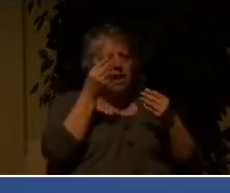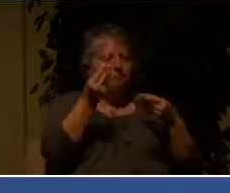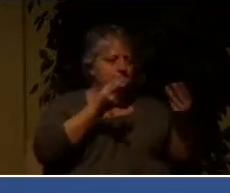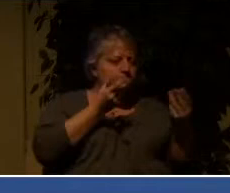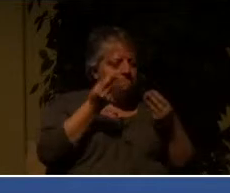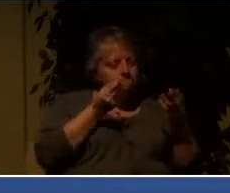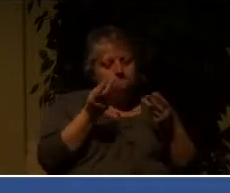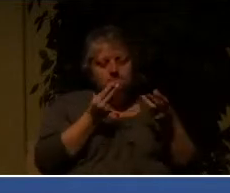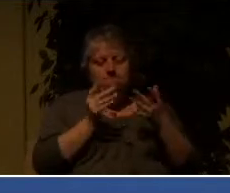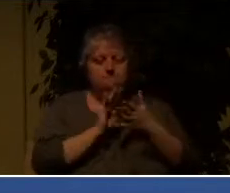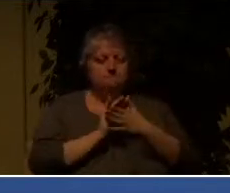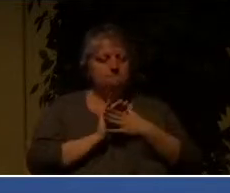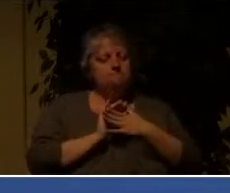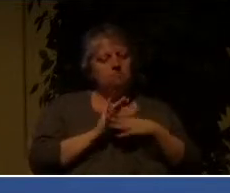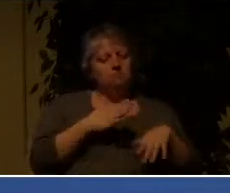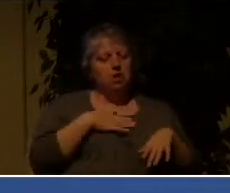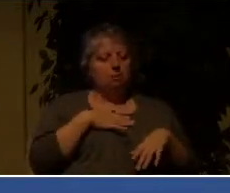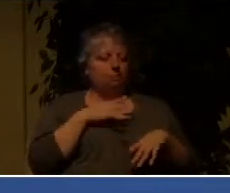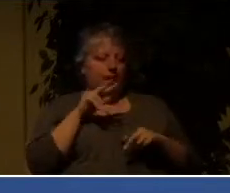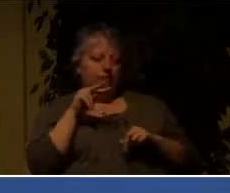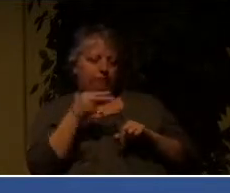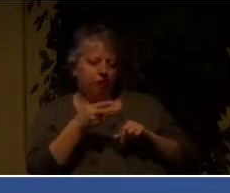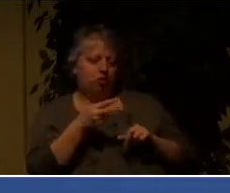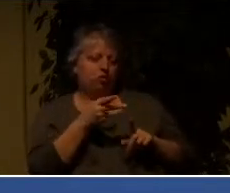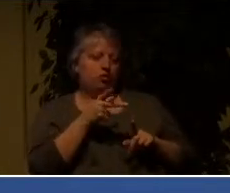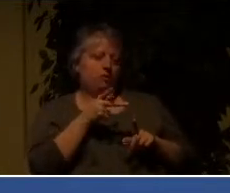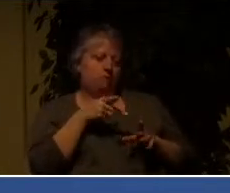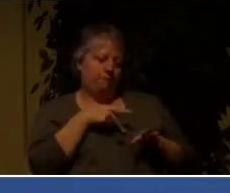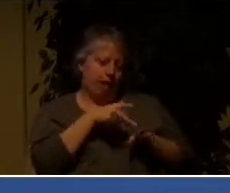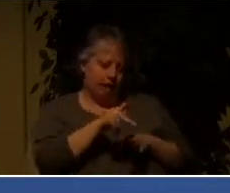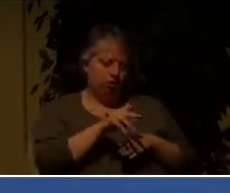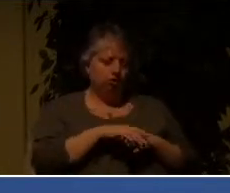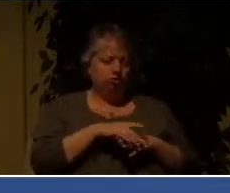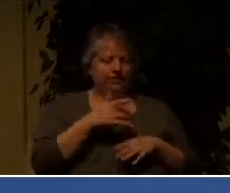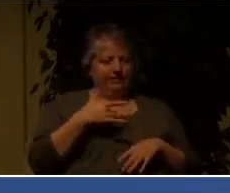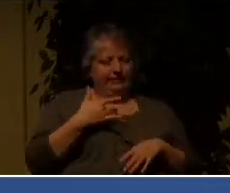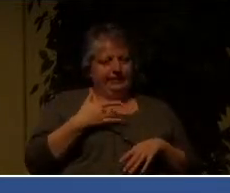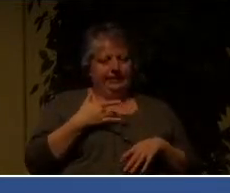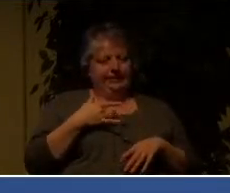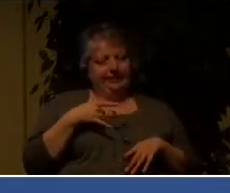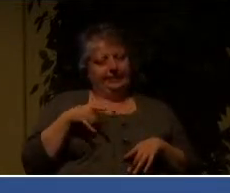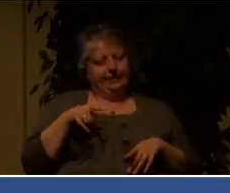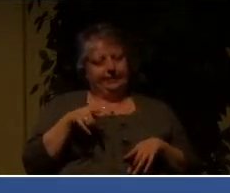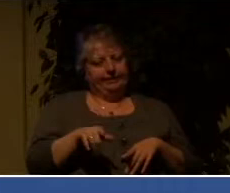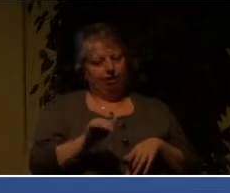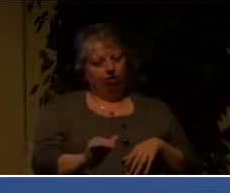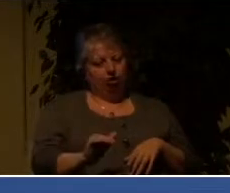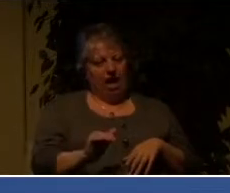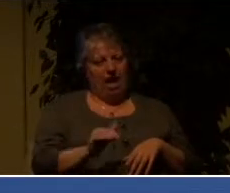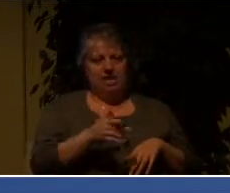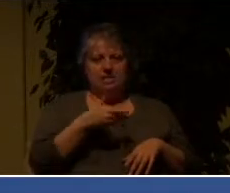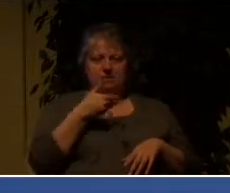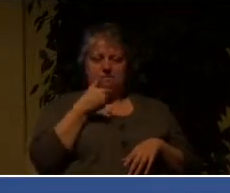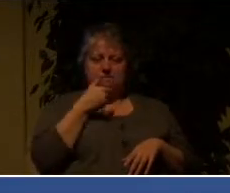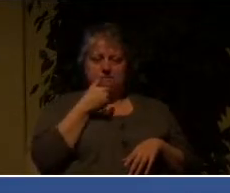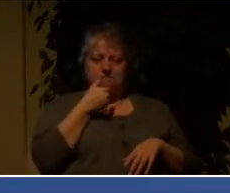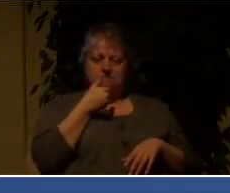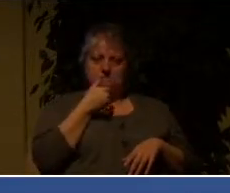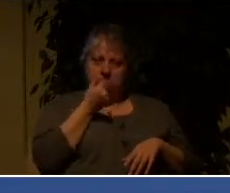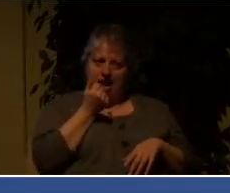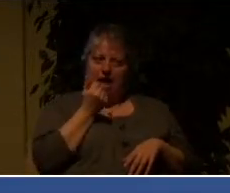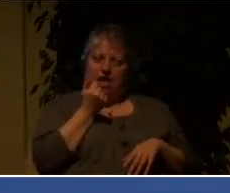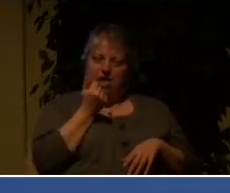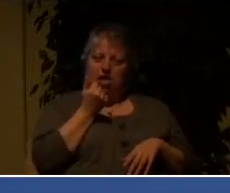professional that this particular child would fare better with a mom and a dad rather than a same-sex couple.